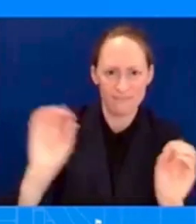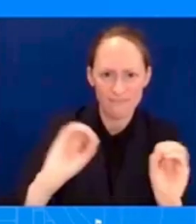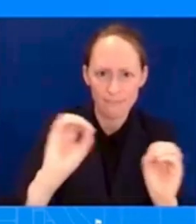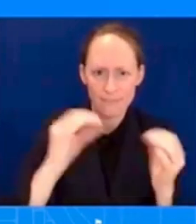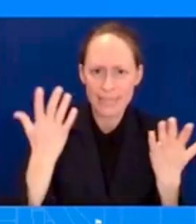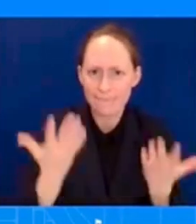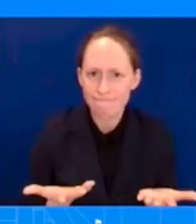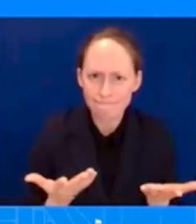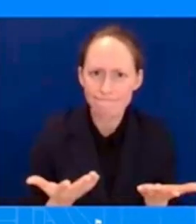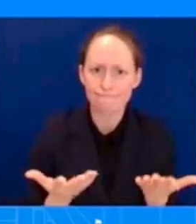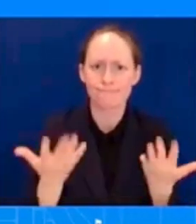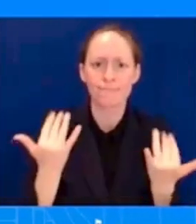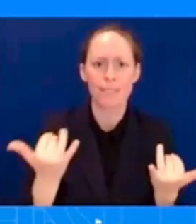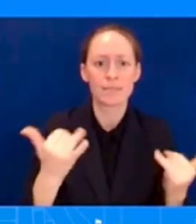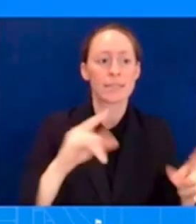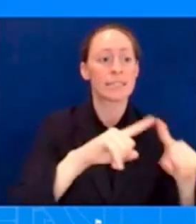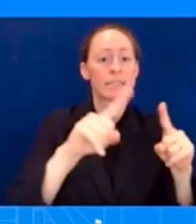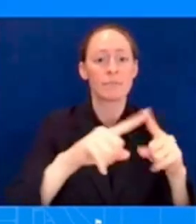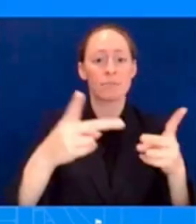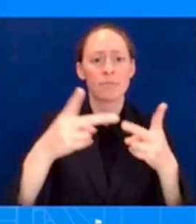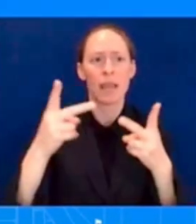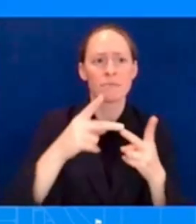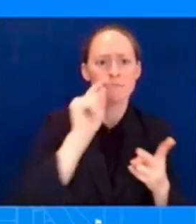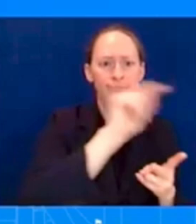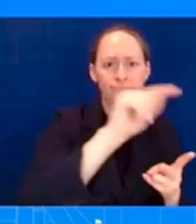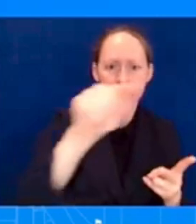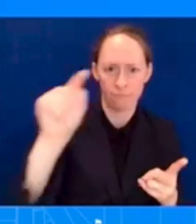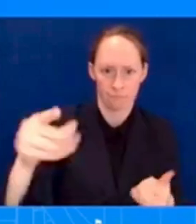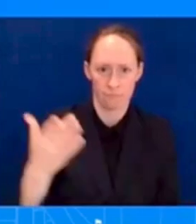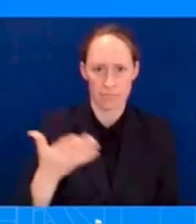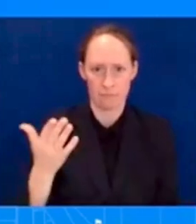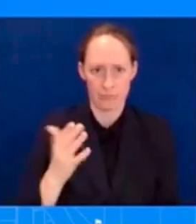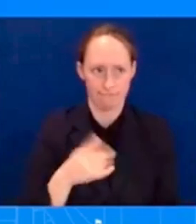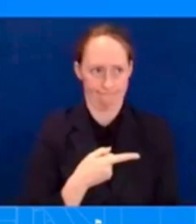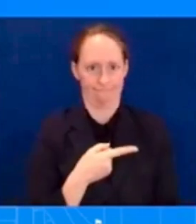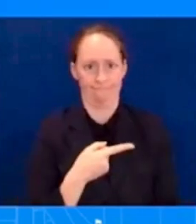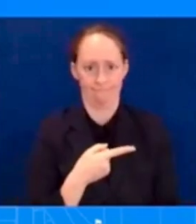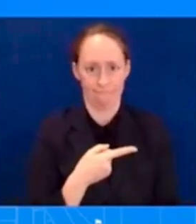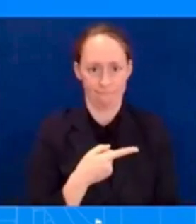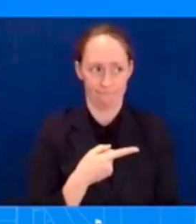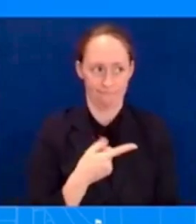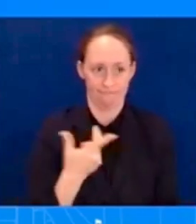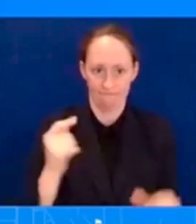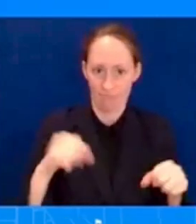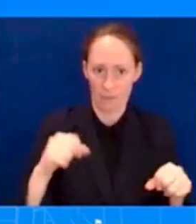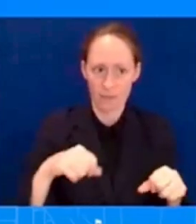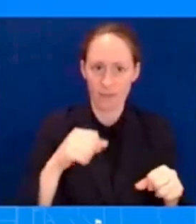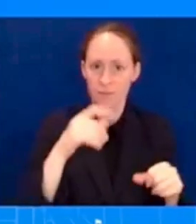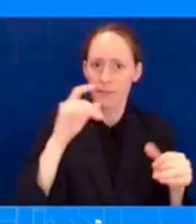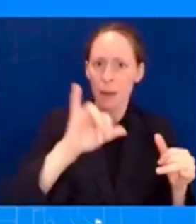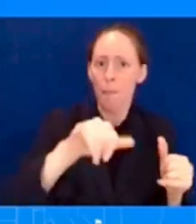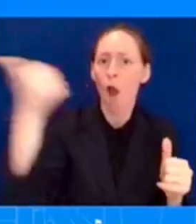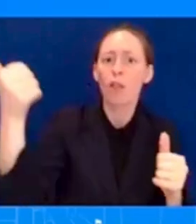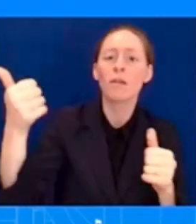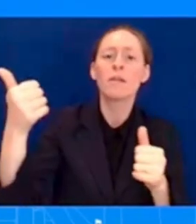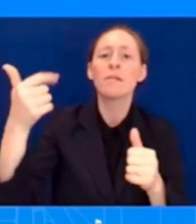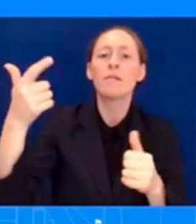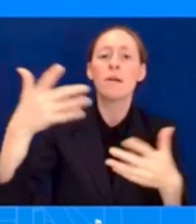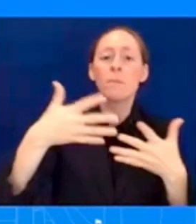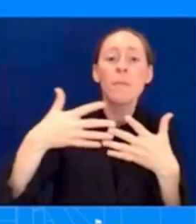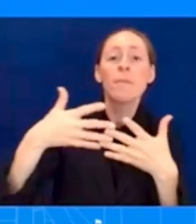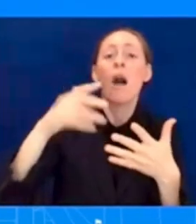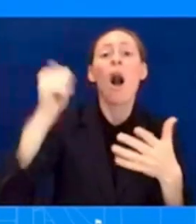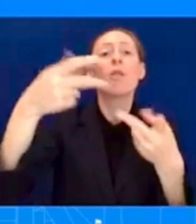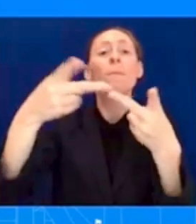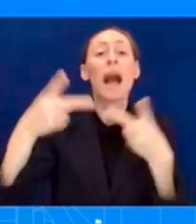vegetation, dryness from climate change, is there a preventative plan in place going forward for those cities after seeing what has happened in Hawaii?